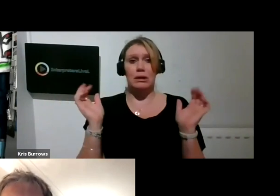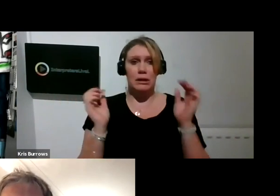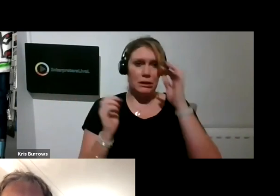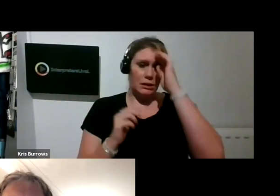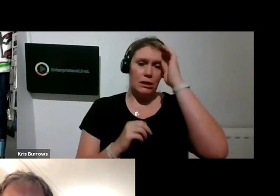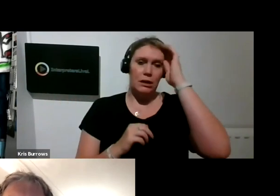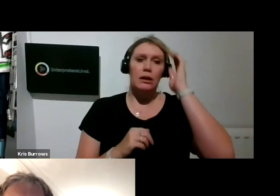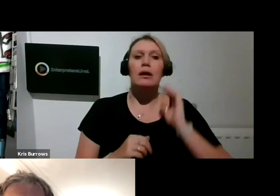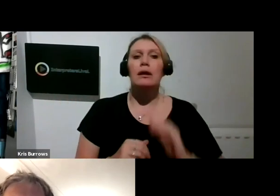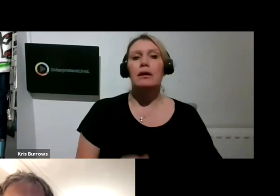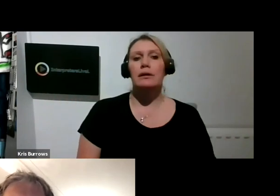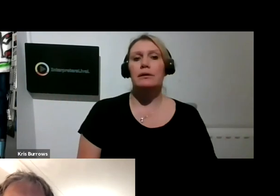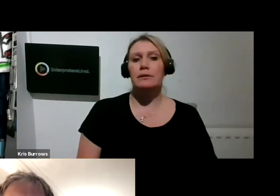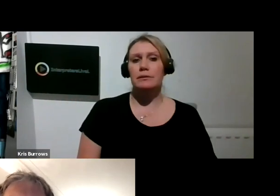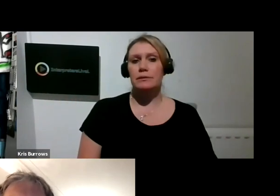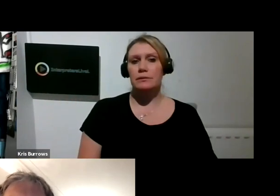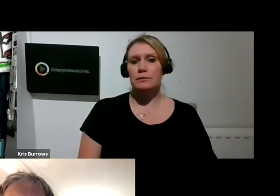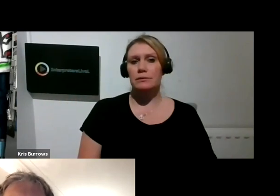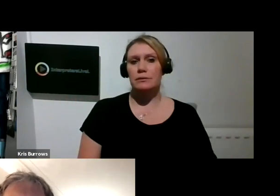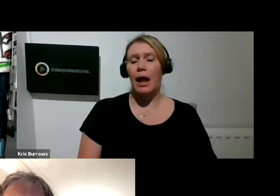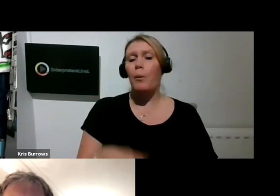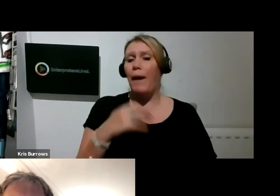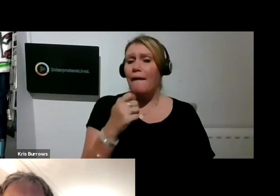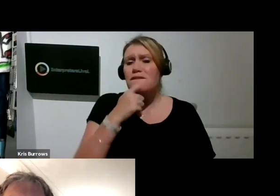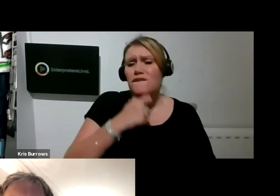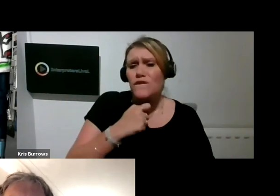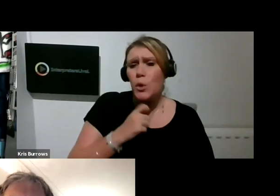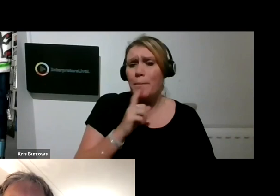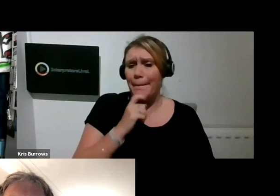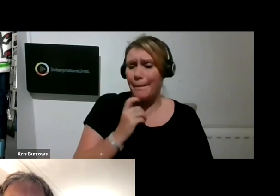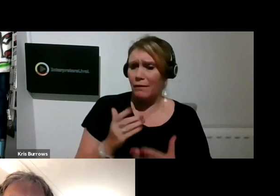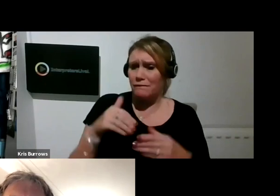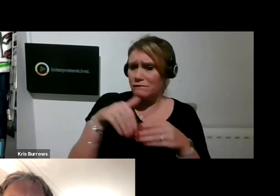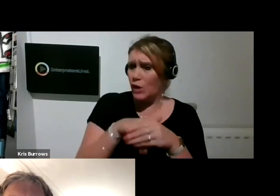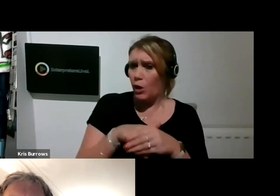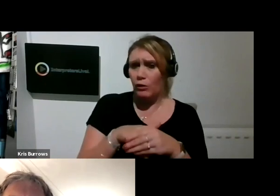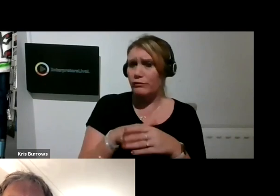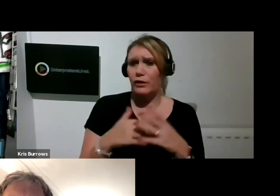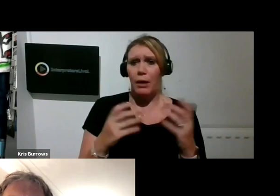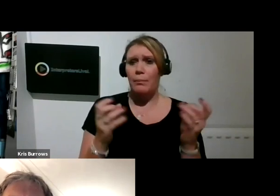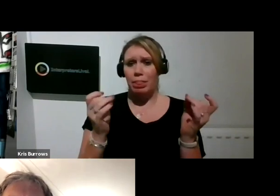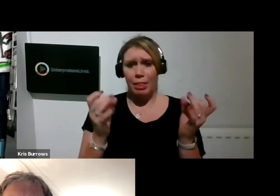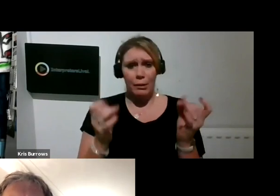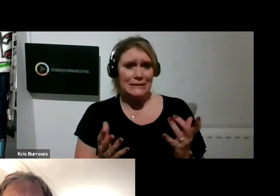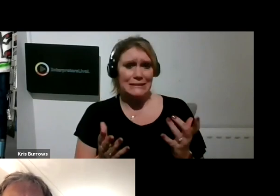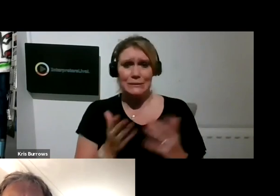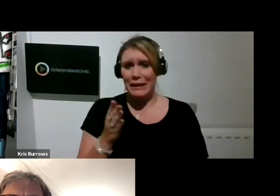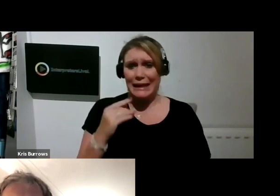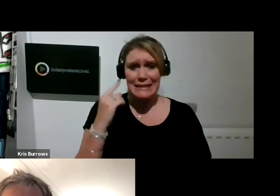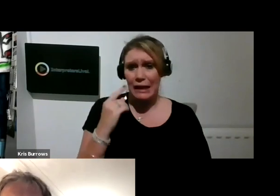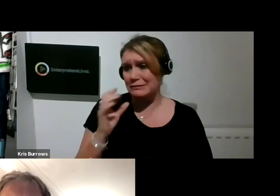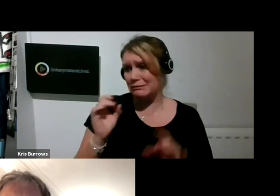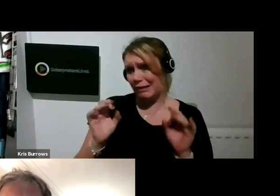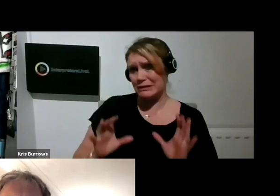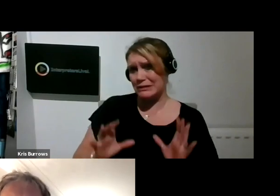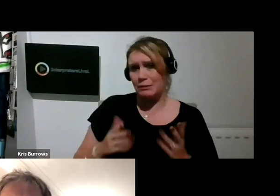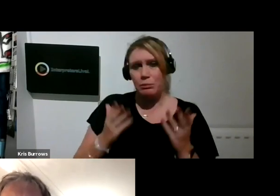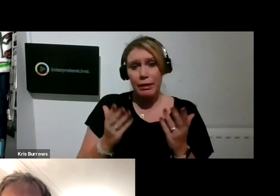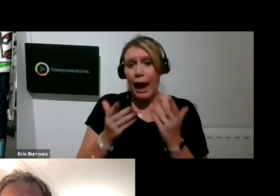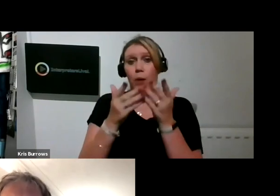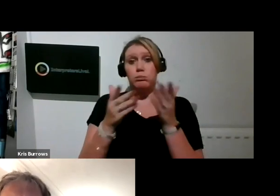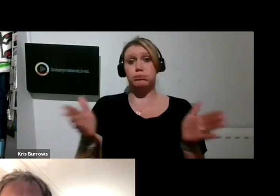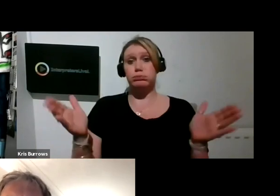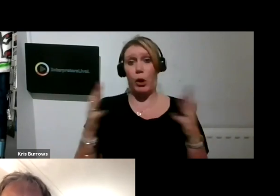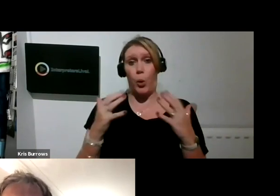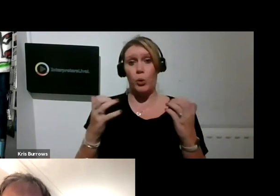festival. But it was still only really getting to a few people in East London. This is obviously something you've had much longer